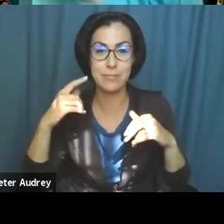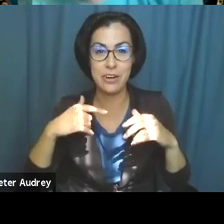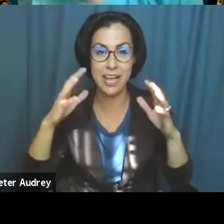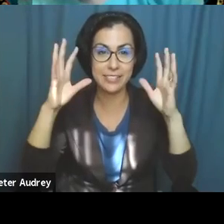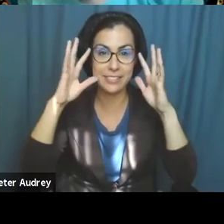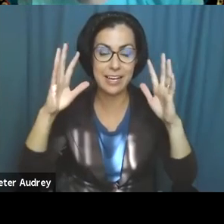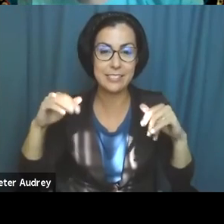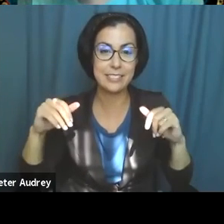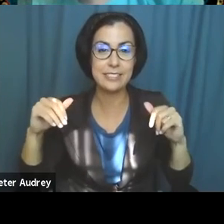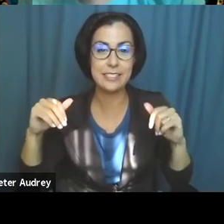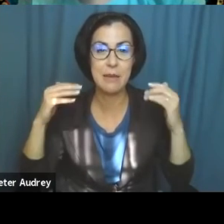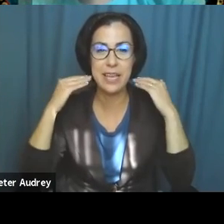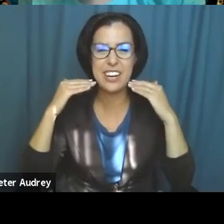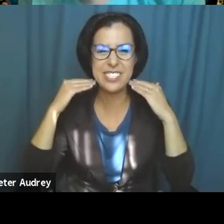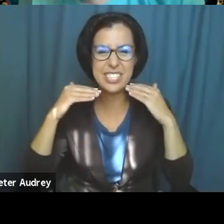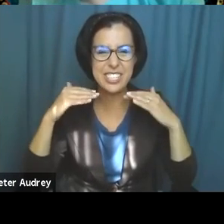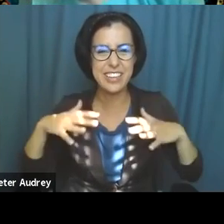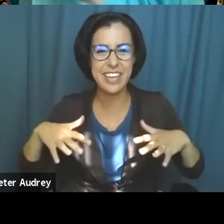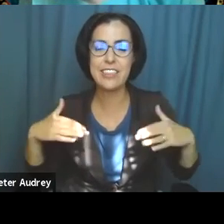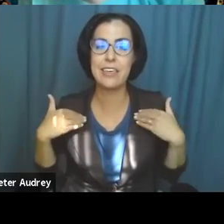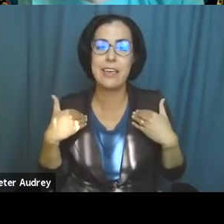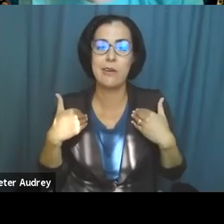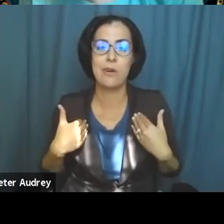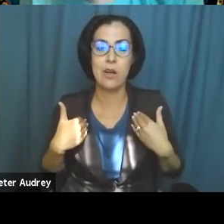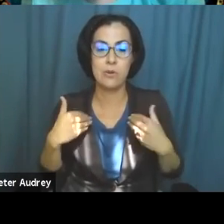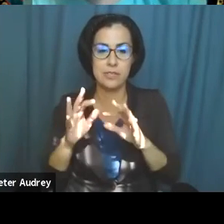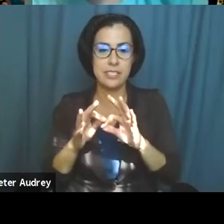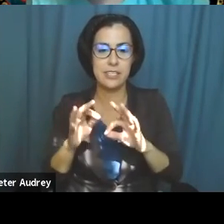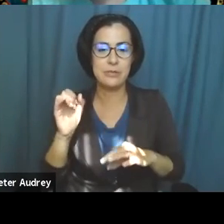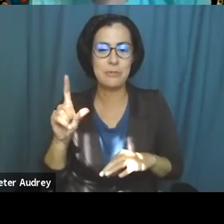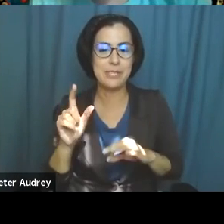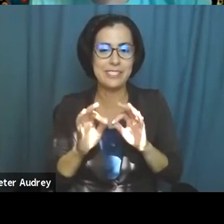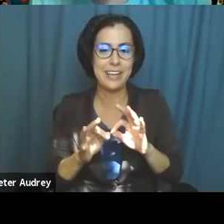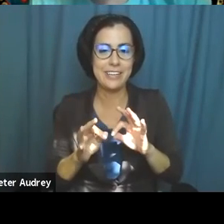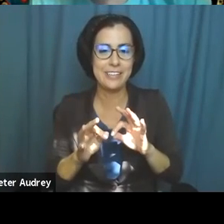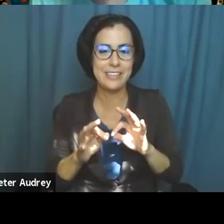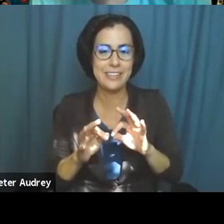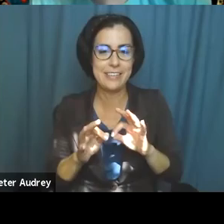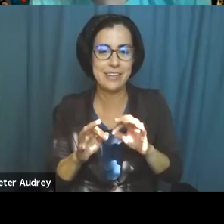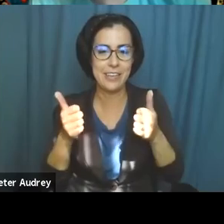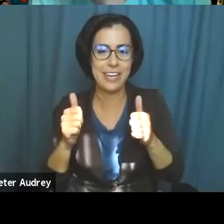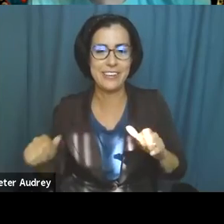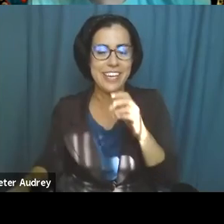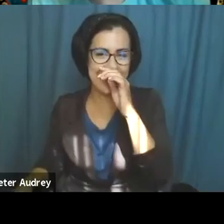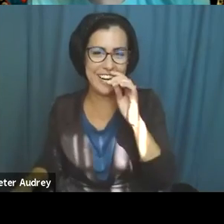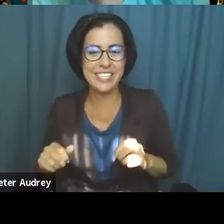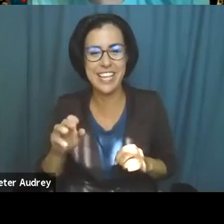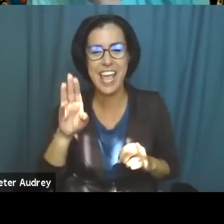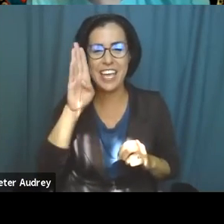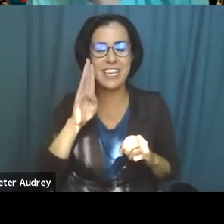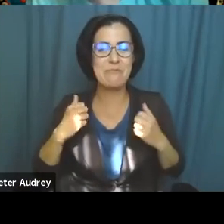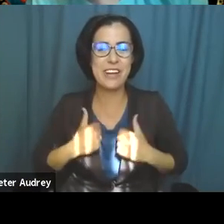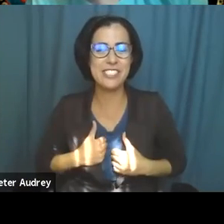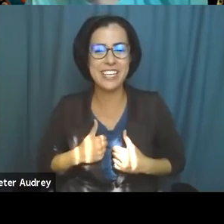um, brown eyes, glasses. My hair is like chin length. Oh, can you interpret this, Sandy? You got it? Okay. Sorry.